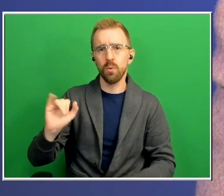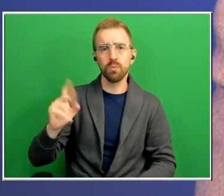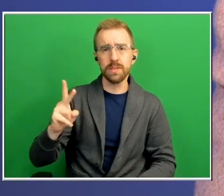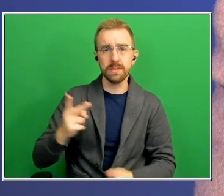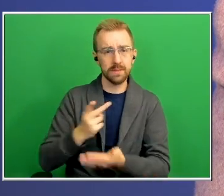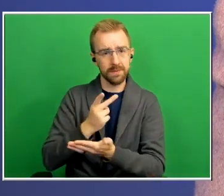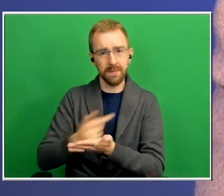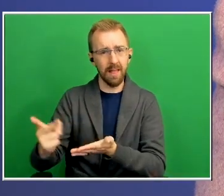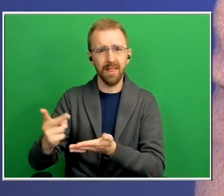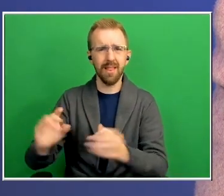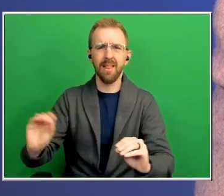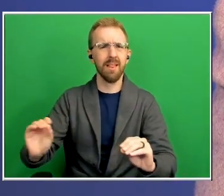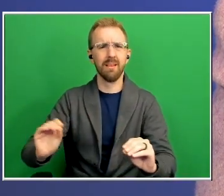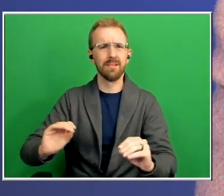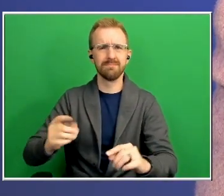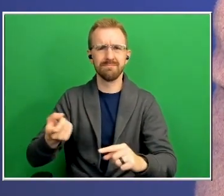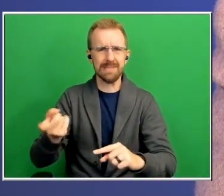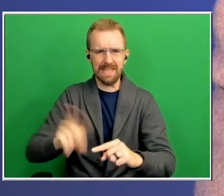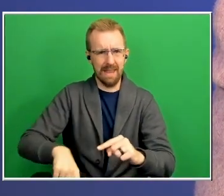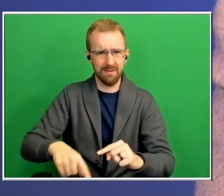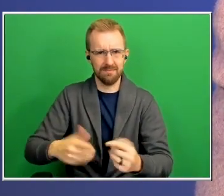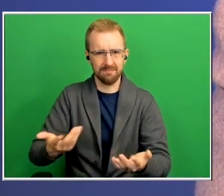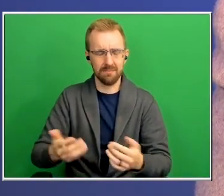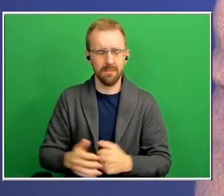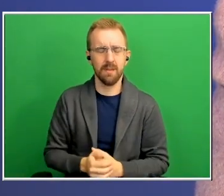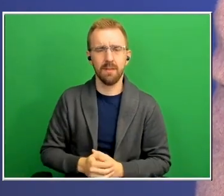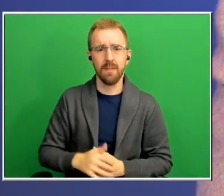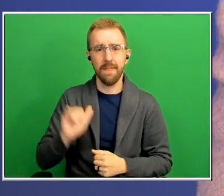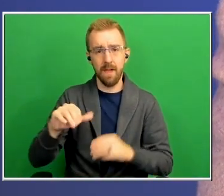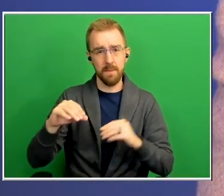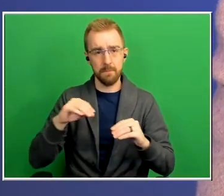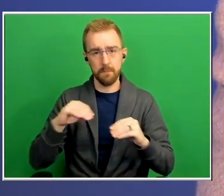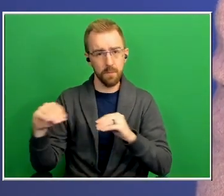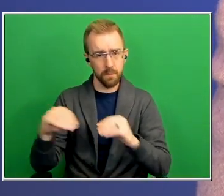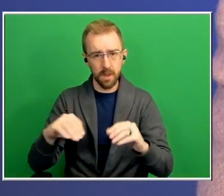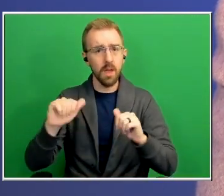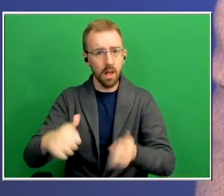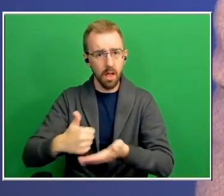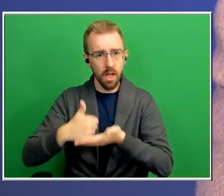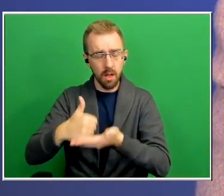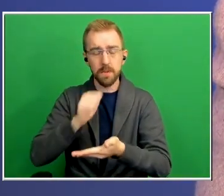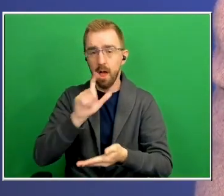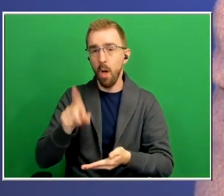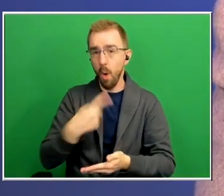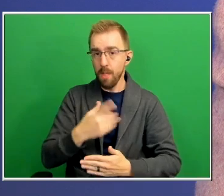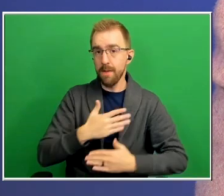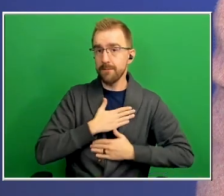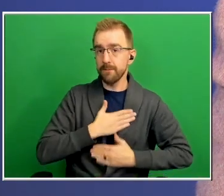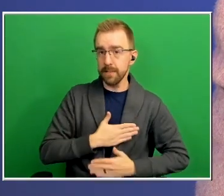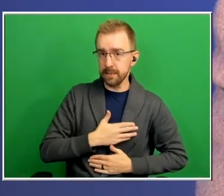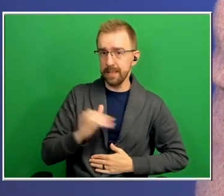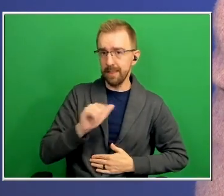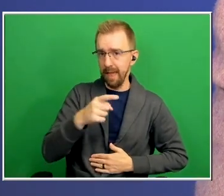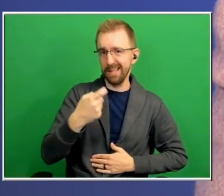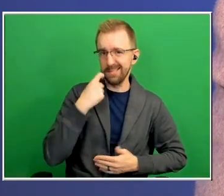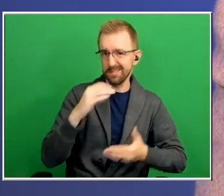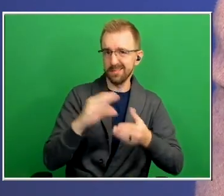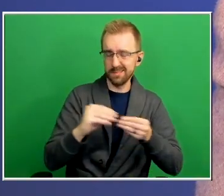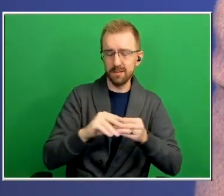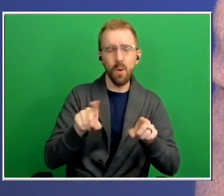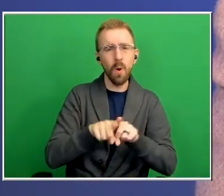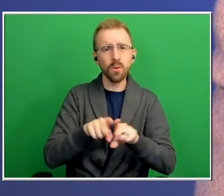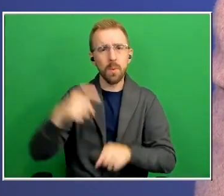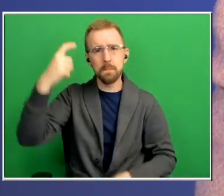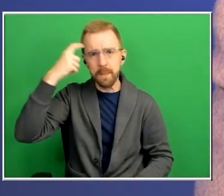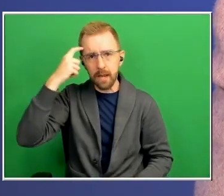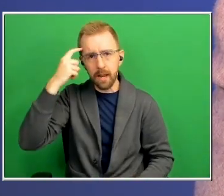and that that movement can help not only physically as dr burns talked about but also mentally uh